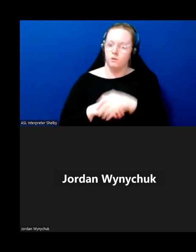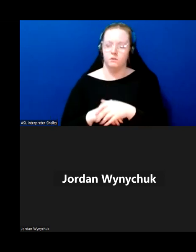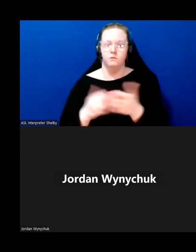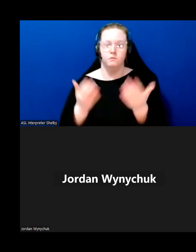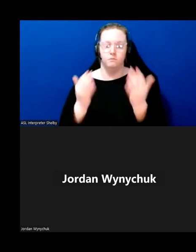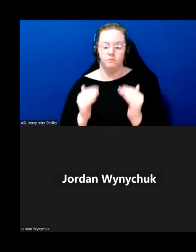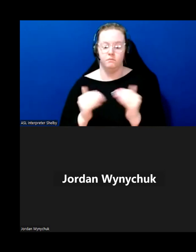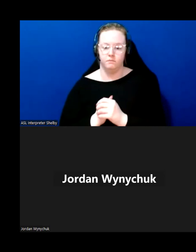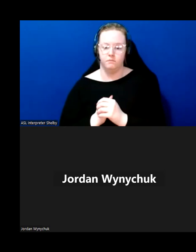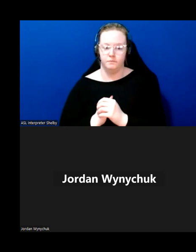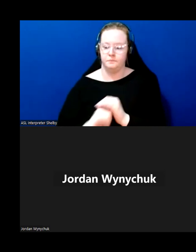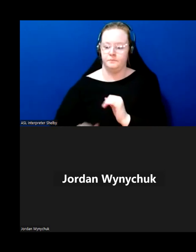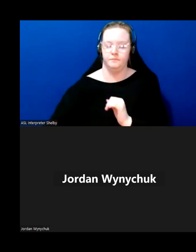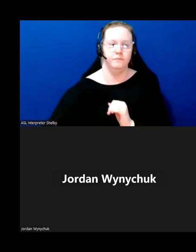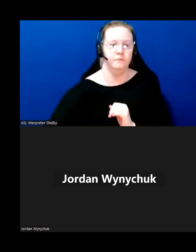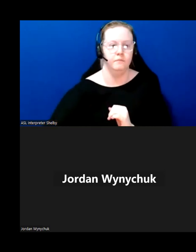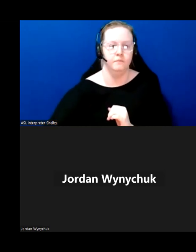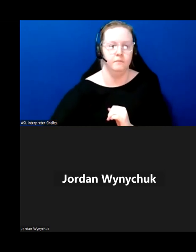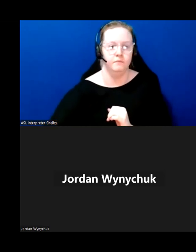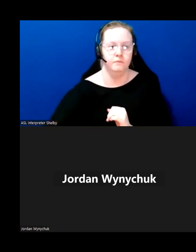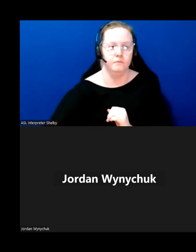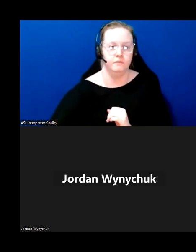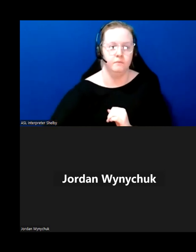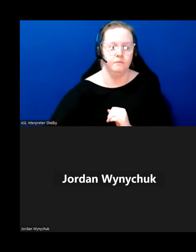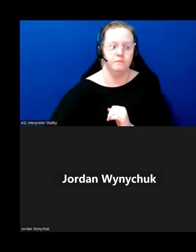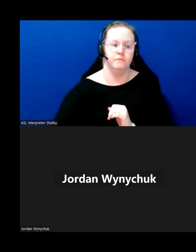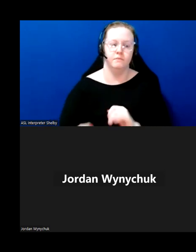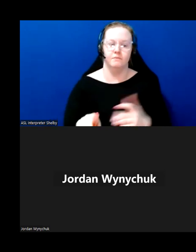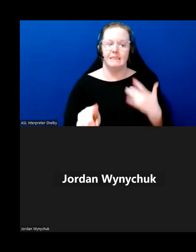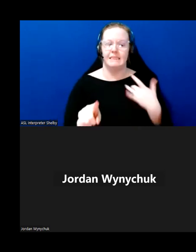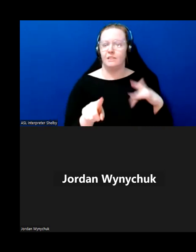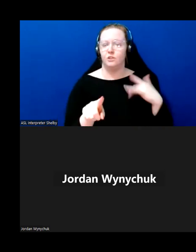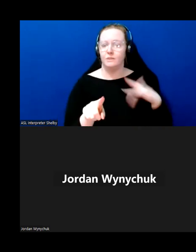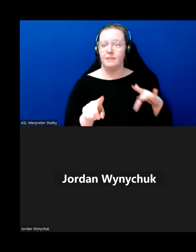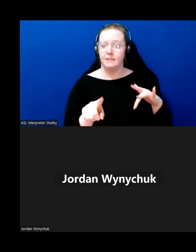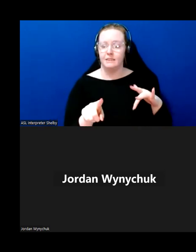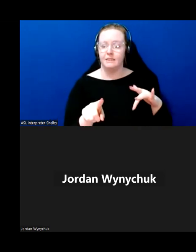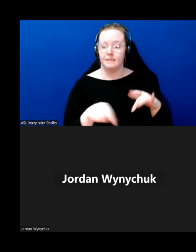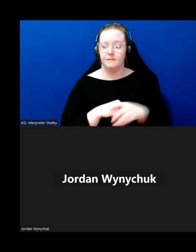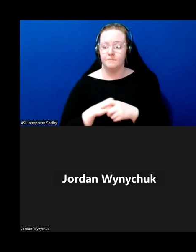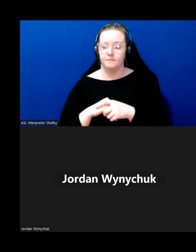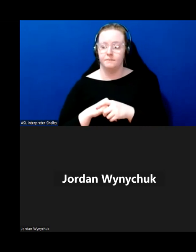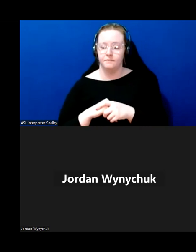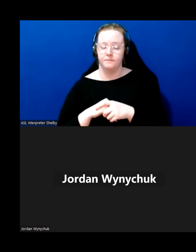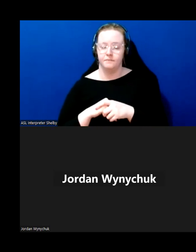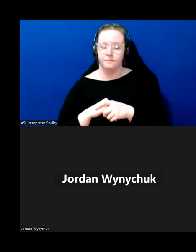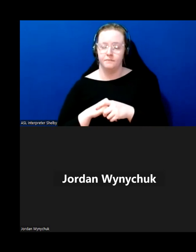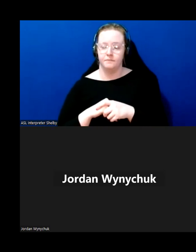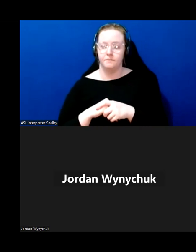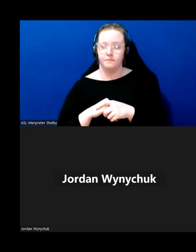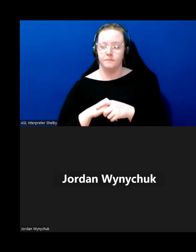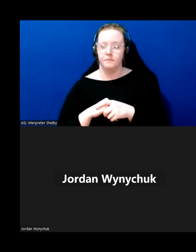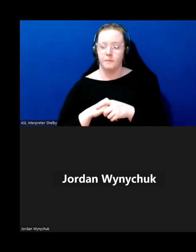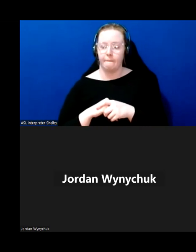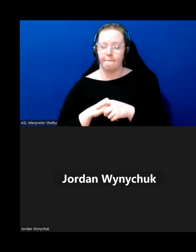uh sensory deficits uh uh you could you could uh have issues from